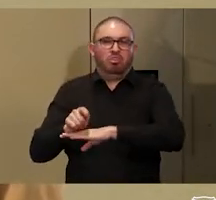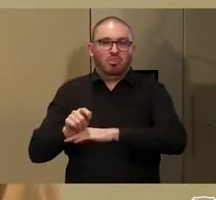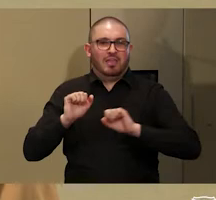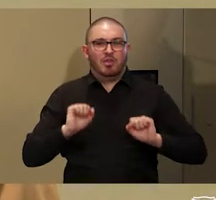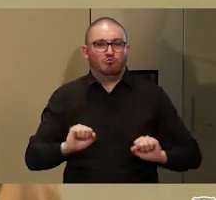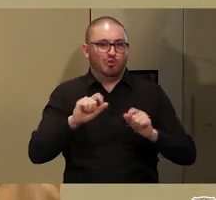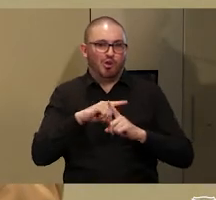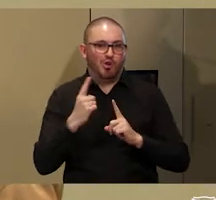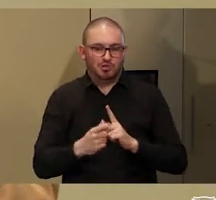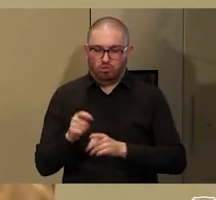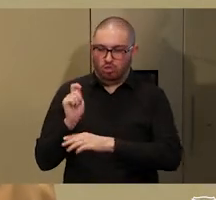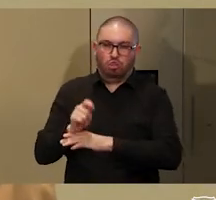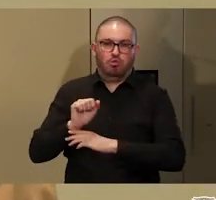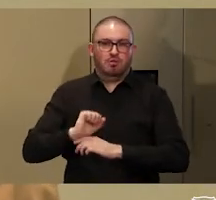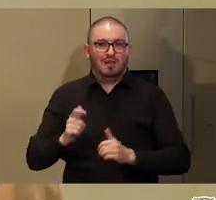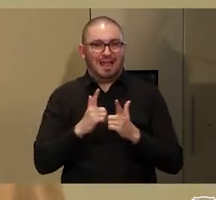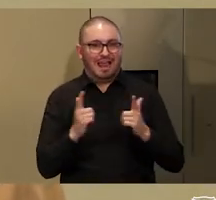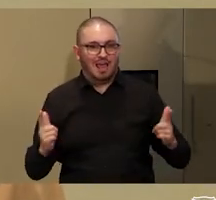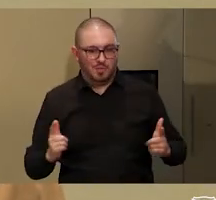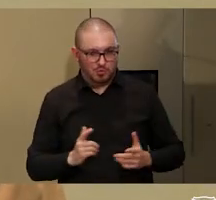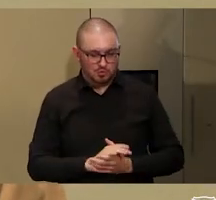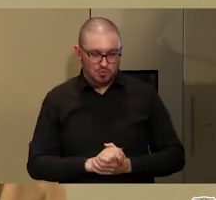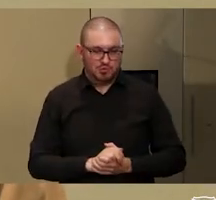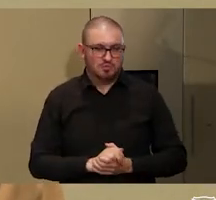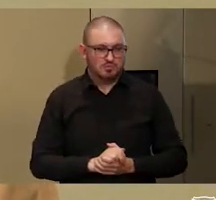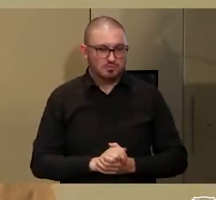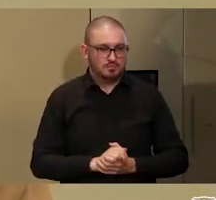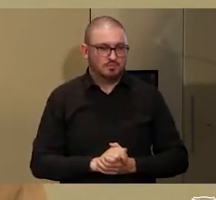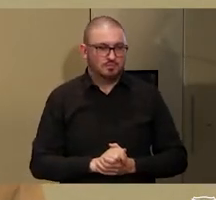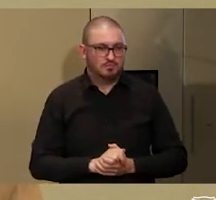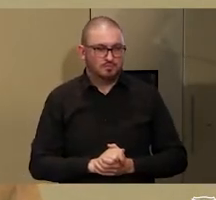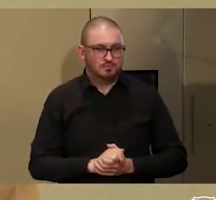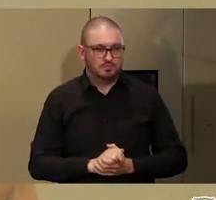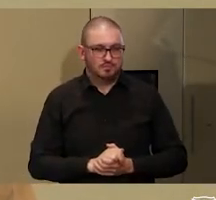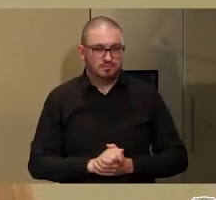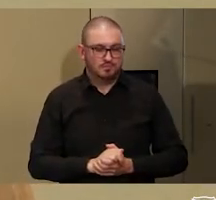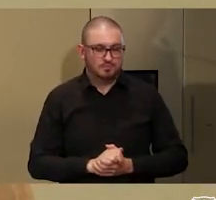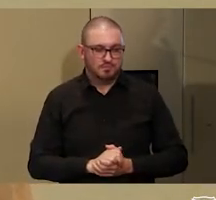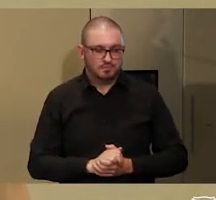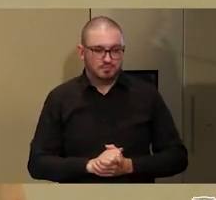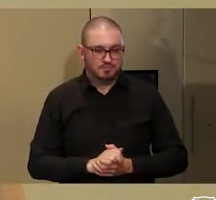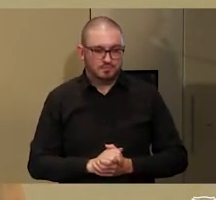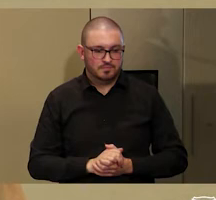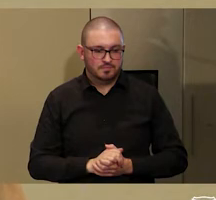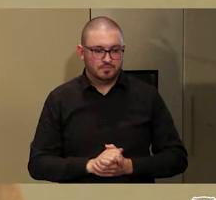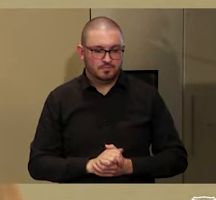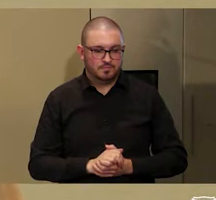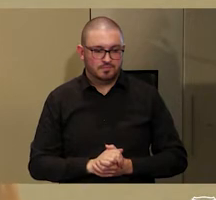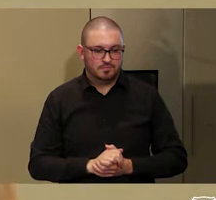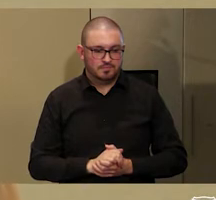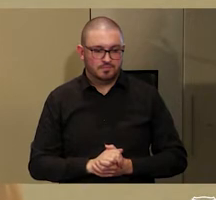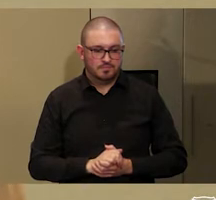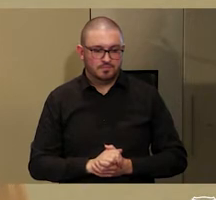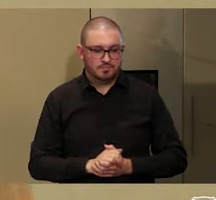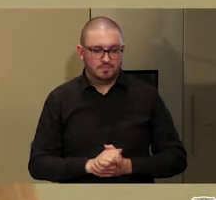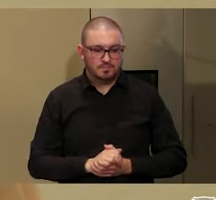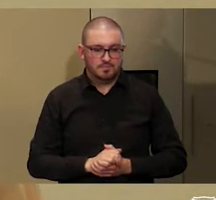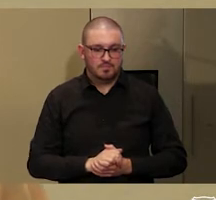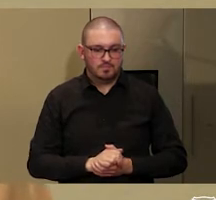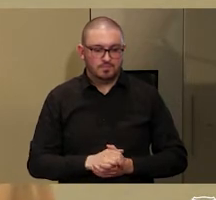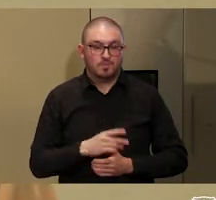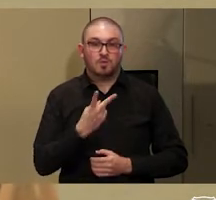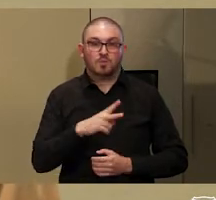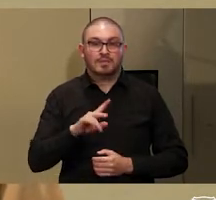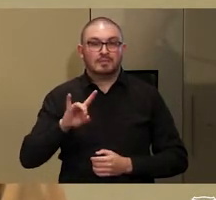and languages and accord a far higher status to Portuguese. In 2010, I worked with our